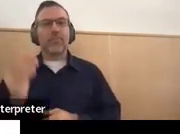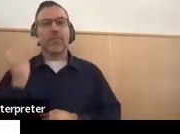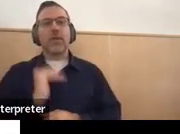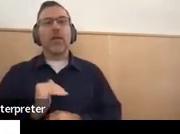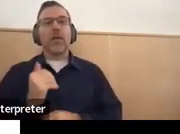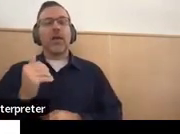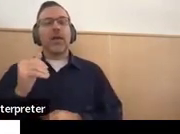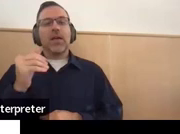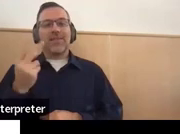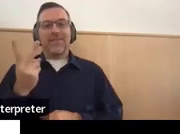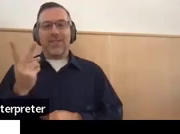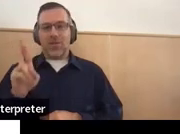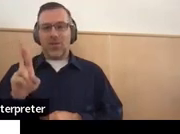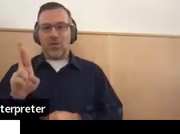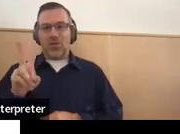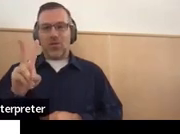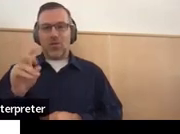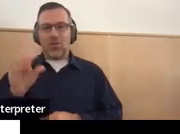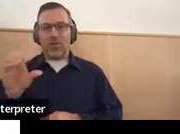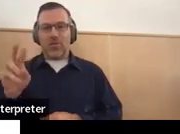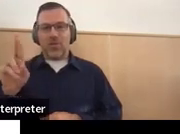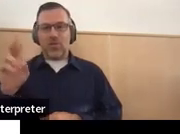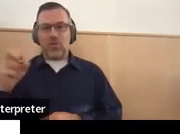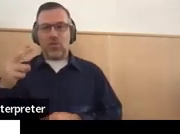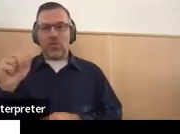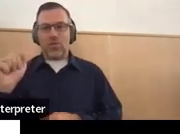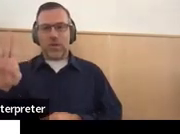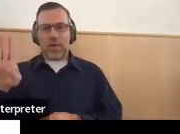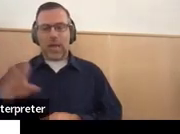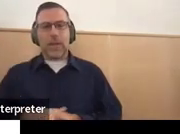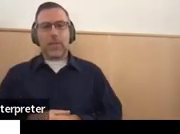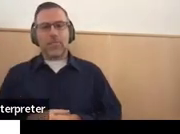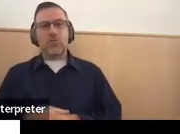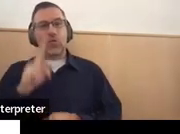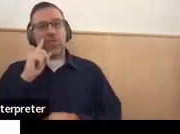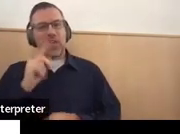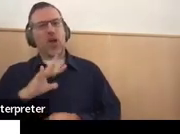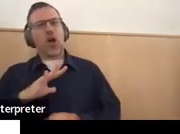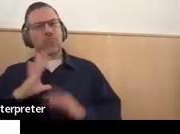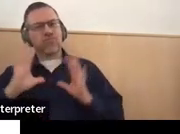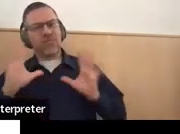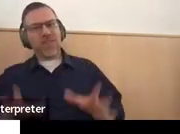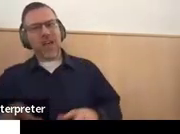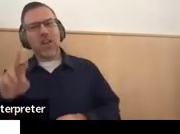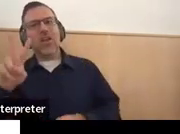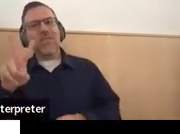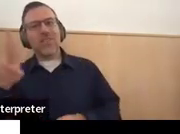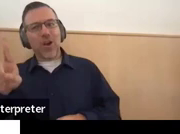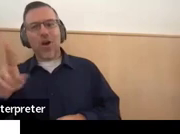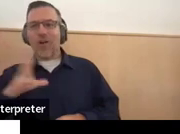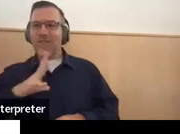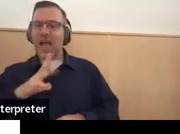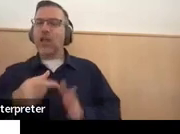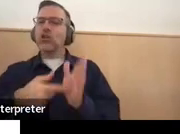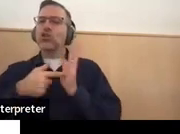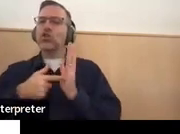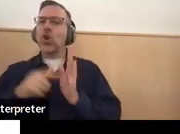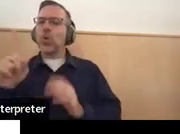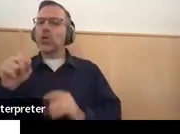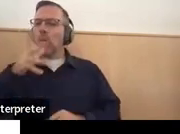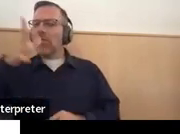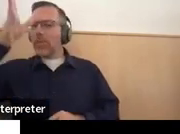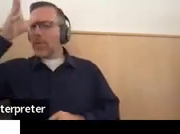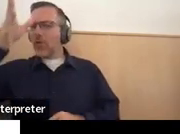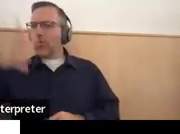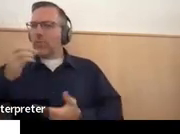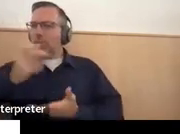So again, if we saw this, we would be like, oh, voc rehab. Awesome. Can you show us the parental consent to invite them,